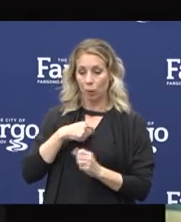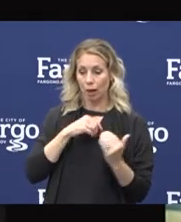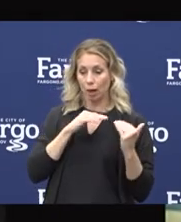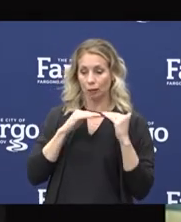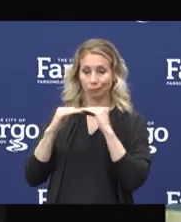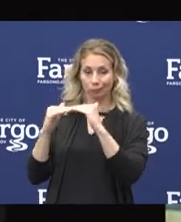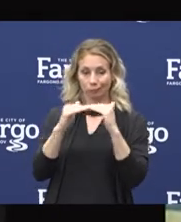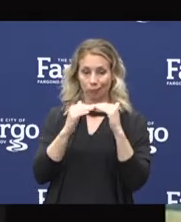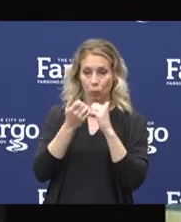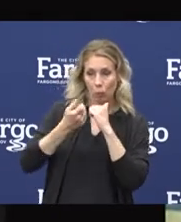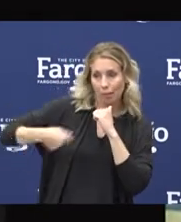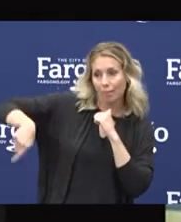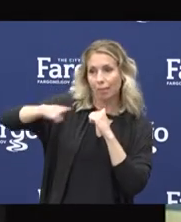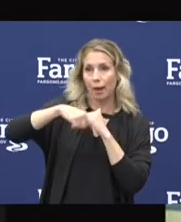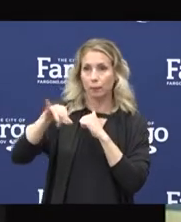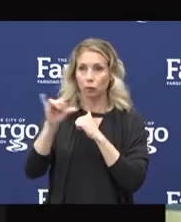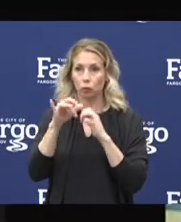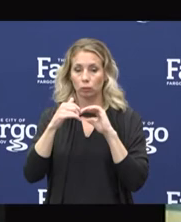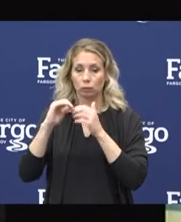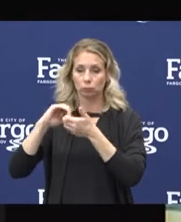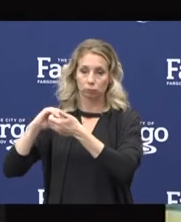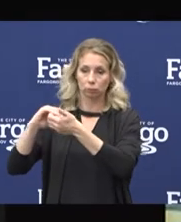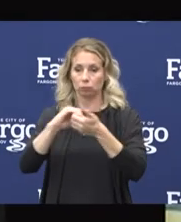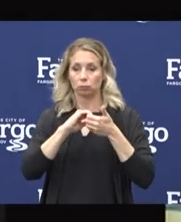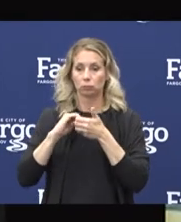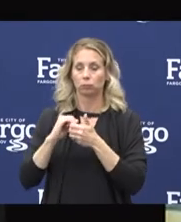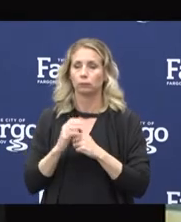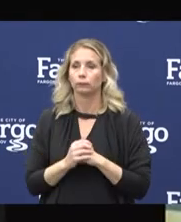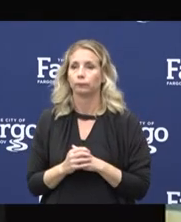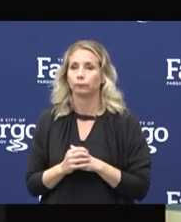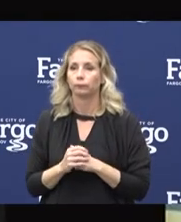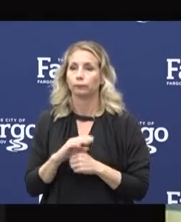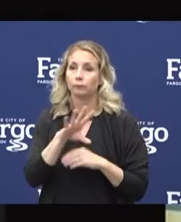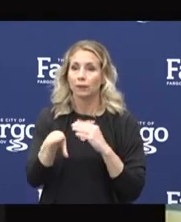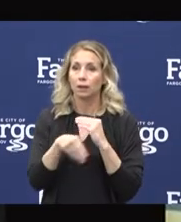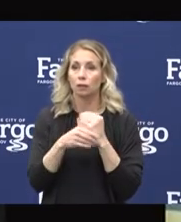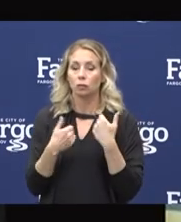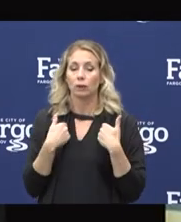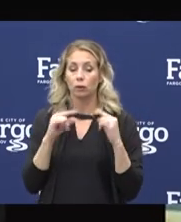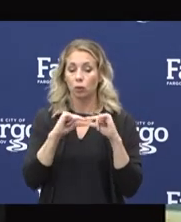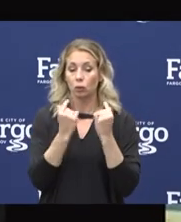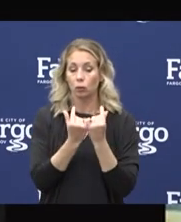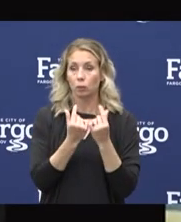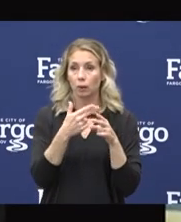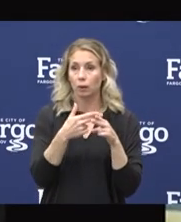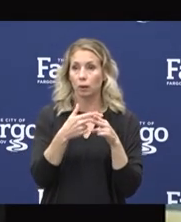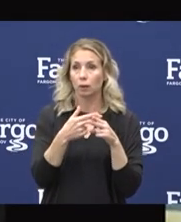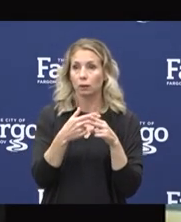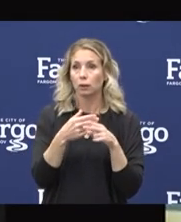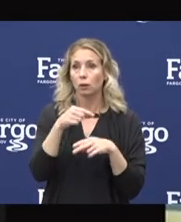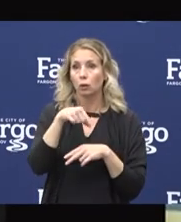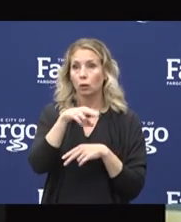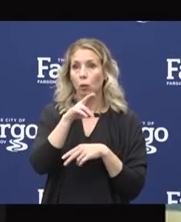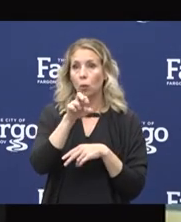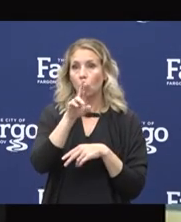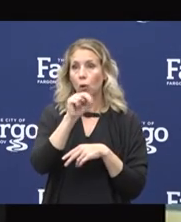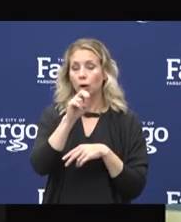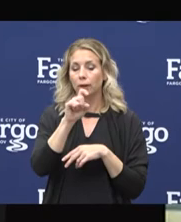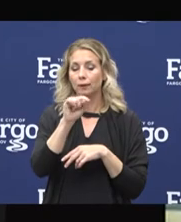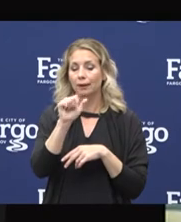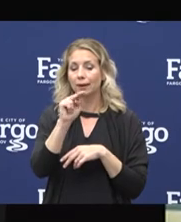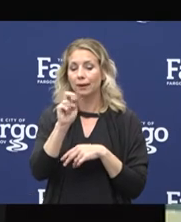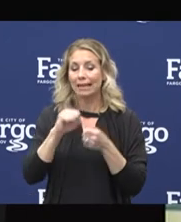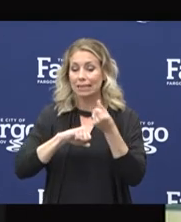coordinating. In addition, we have a group working on what we're calling quarantine support. So,